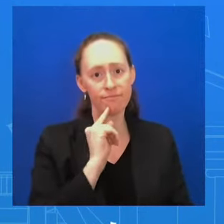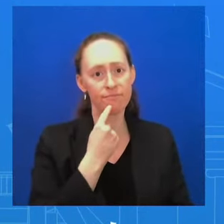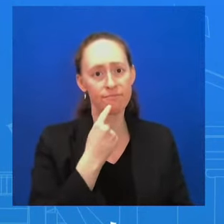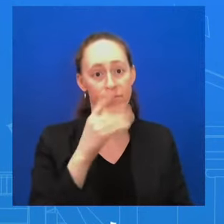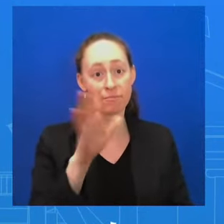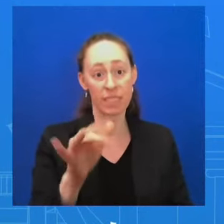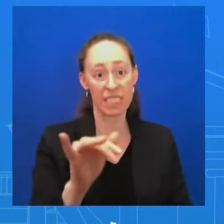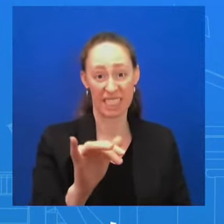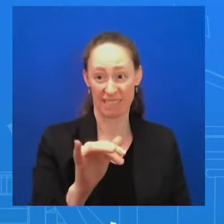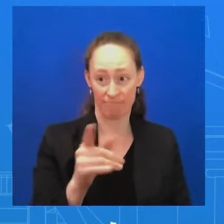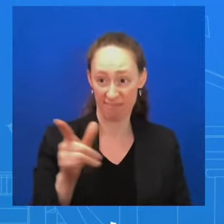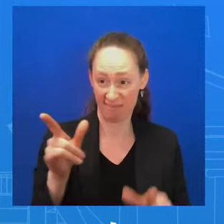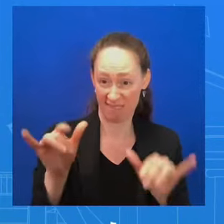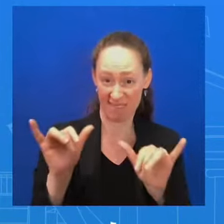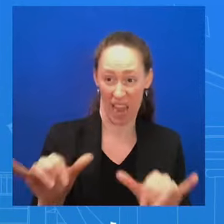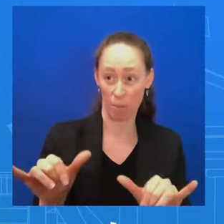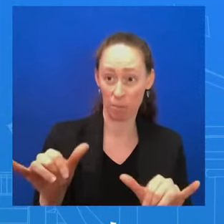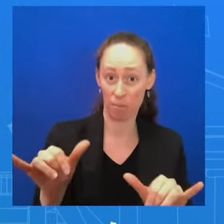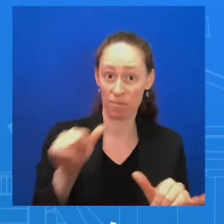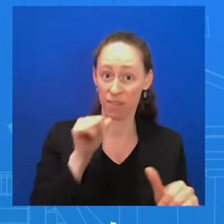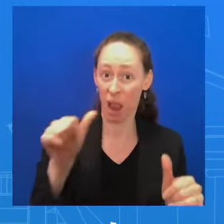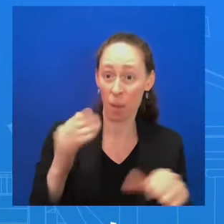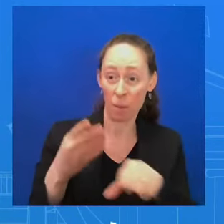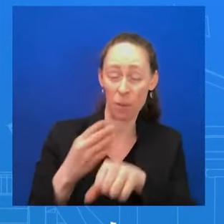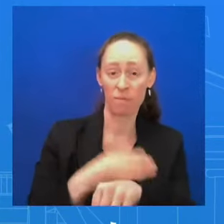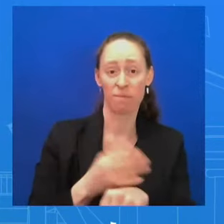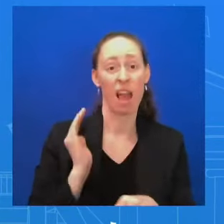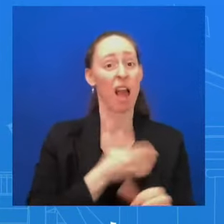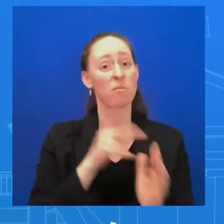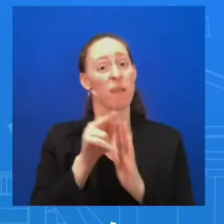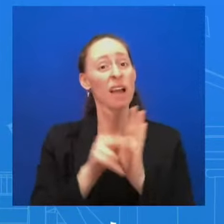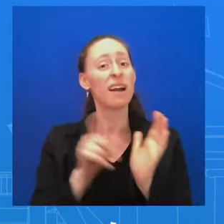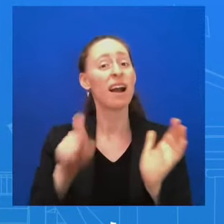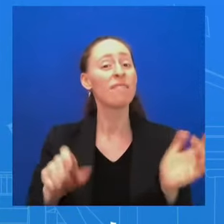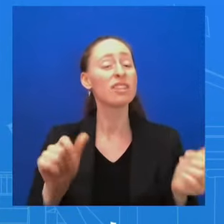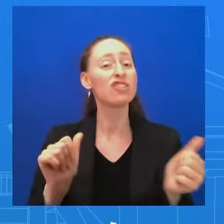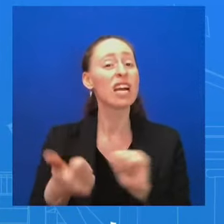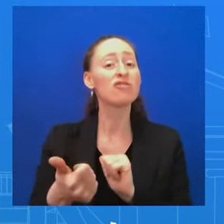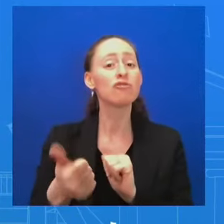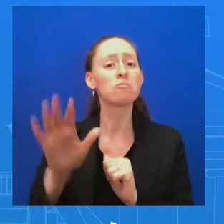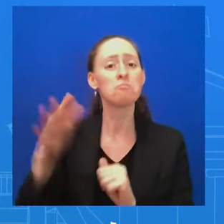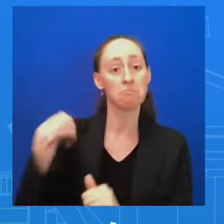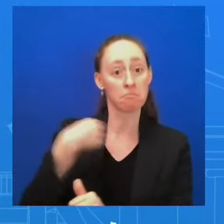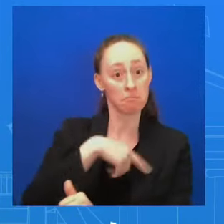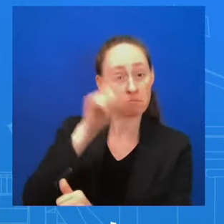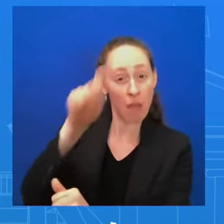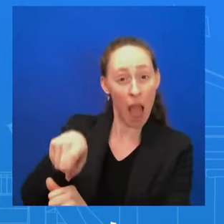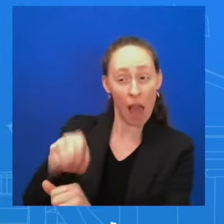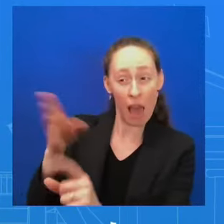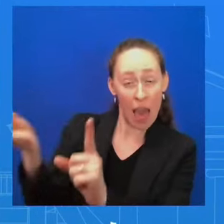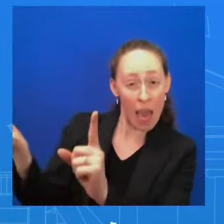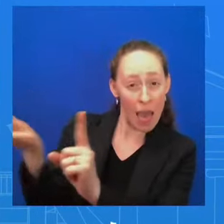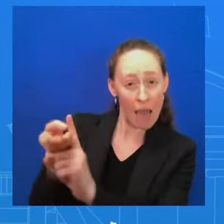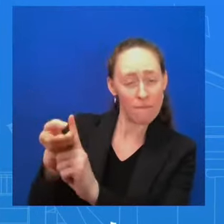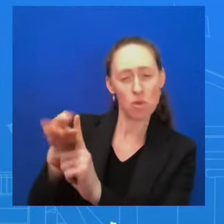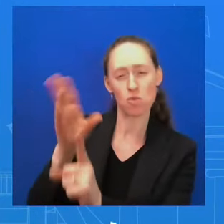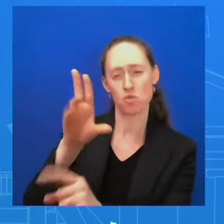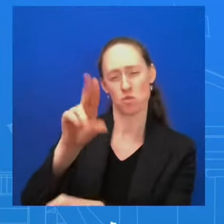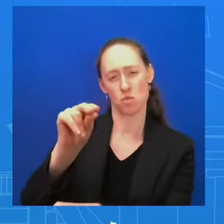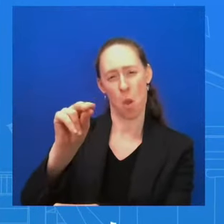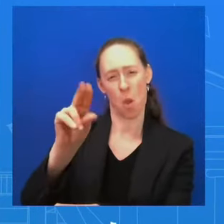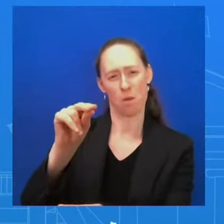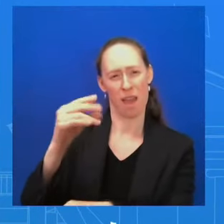leverage. It's about the relationship, and it's about the credibility. I would even say the unique credibility